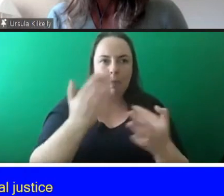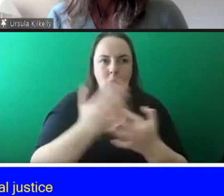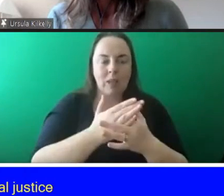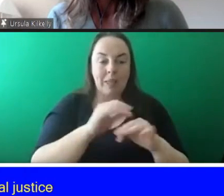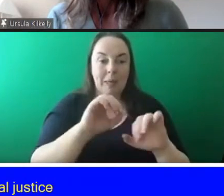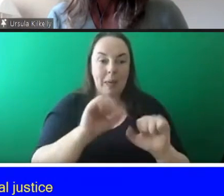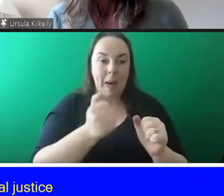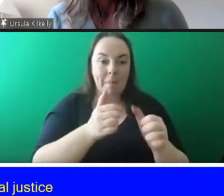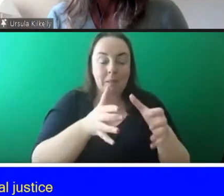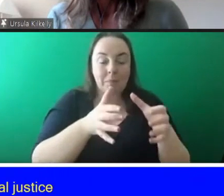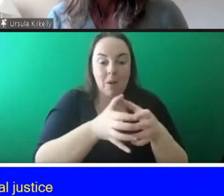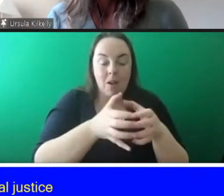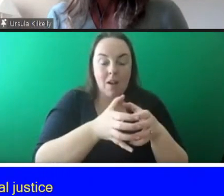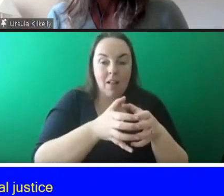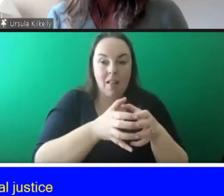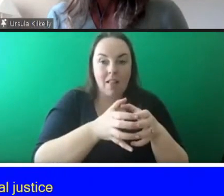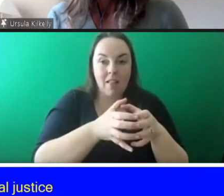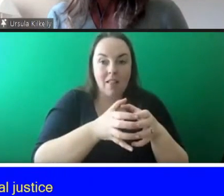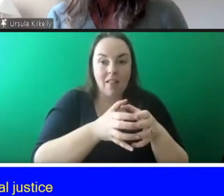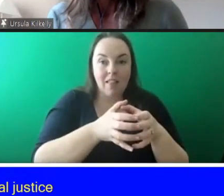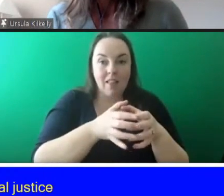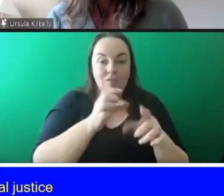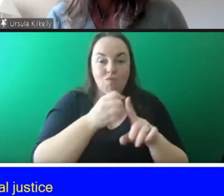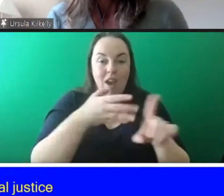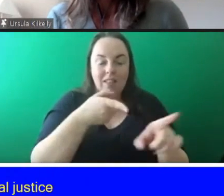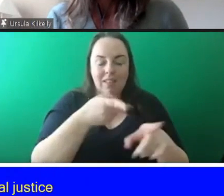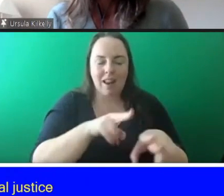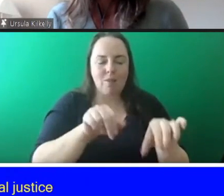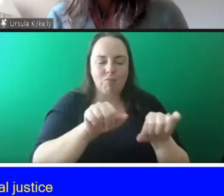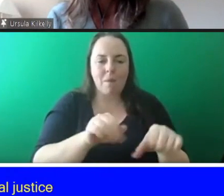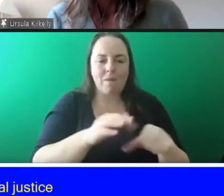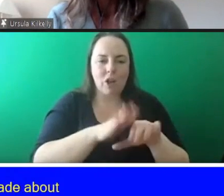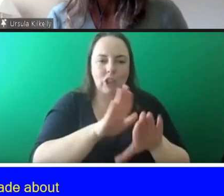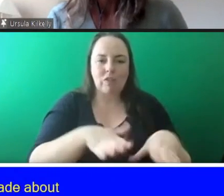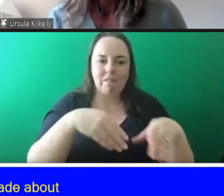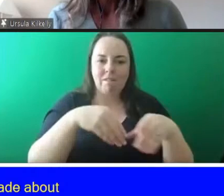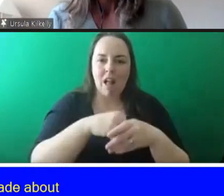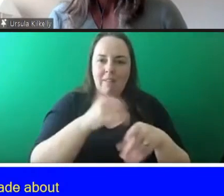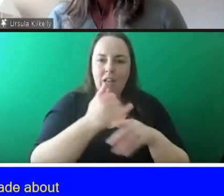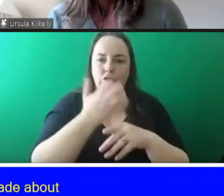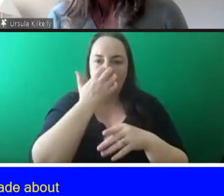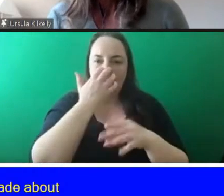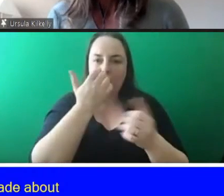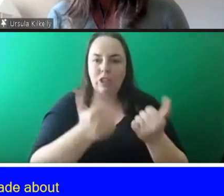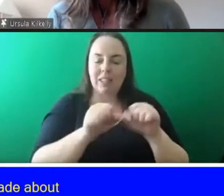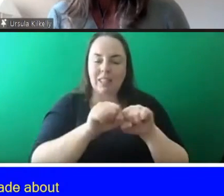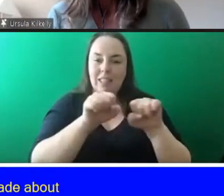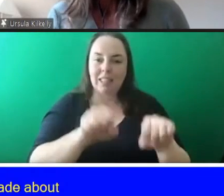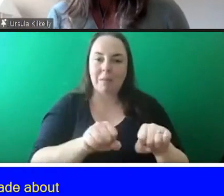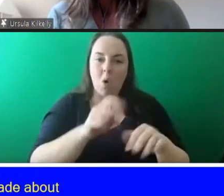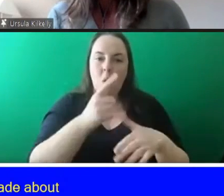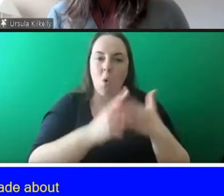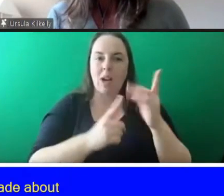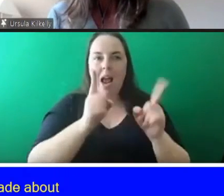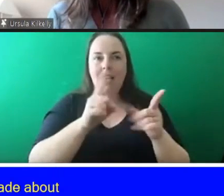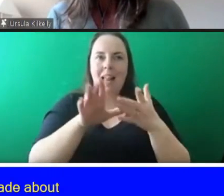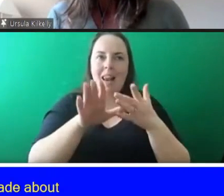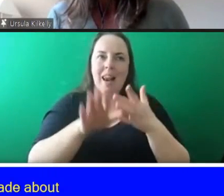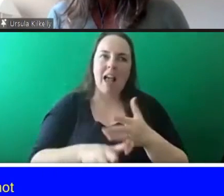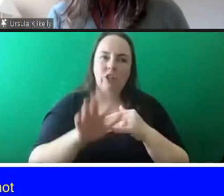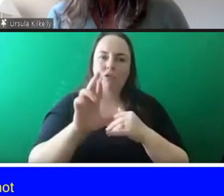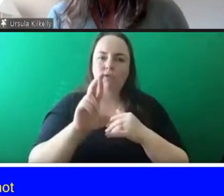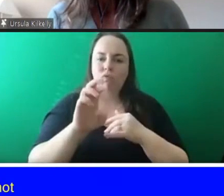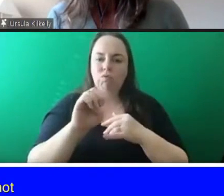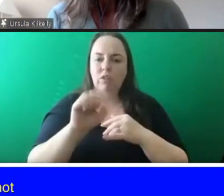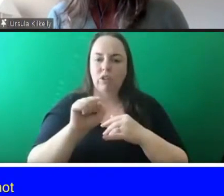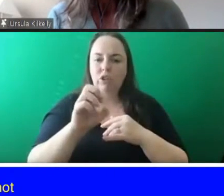that as small as possible recognizing it's not appropriate to have children involved in the criminal justice system except as a last resort but